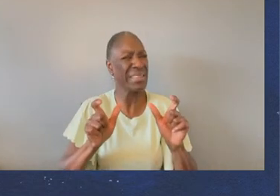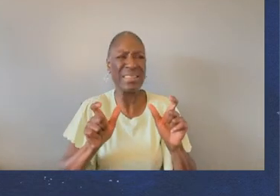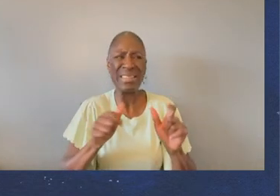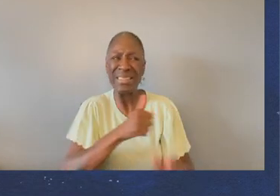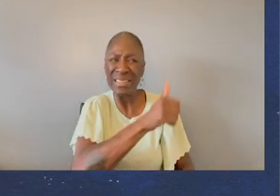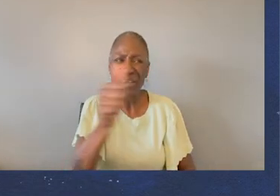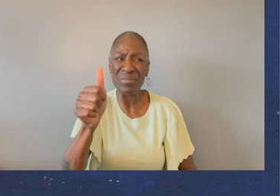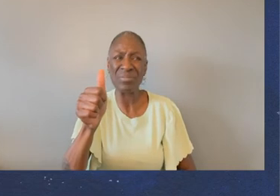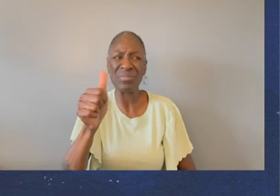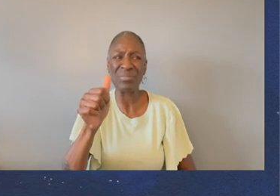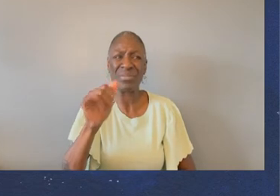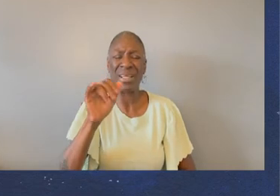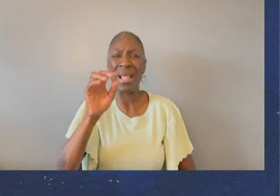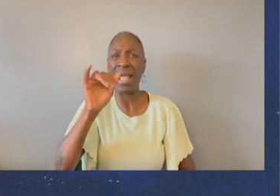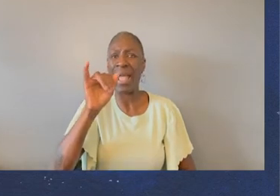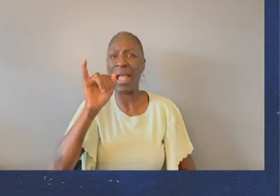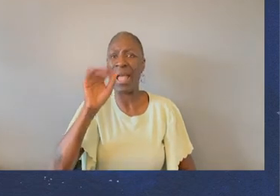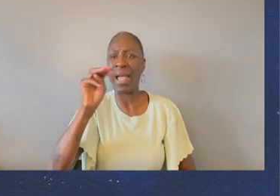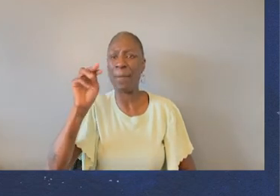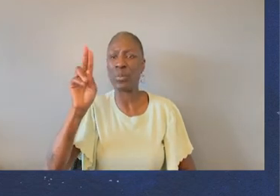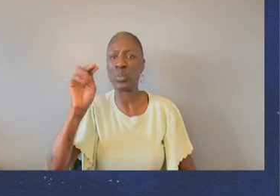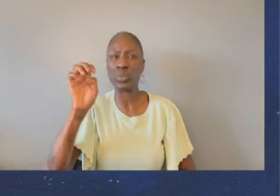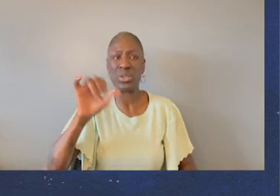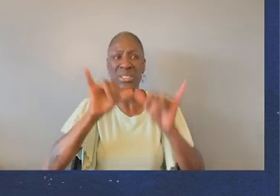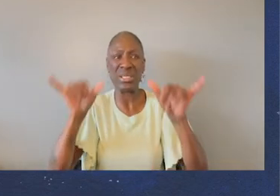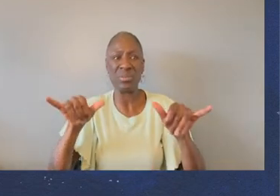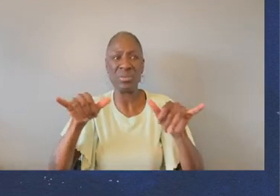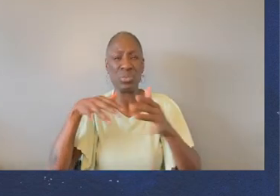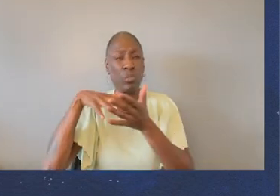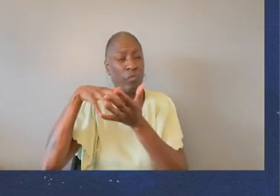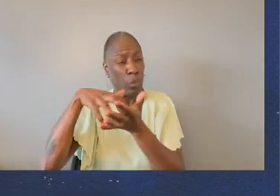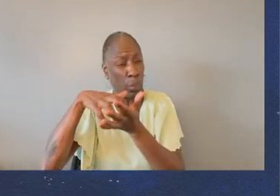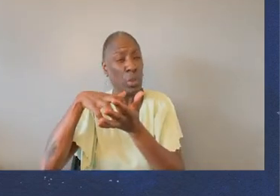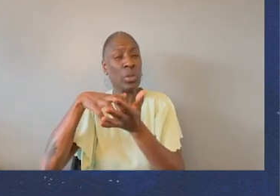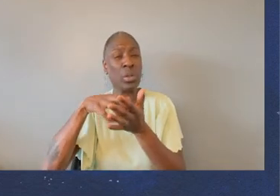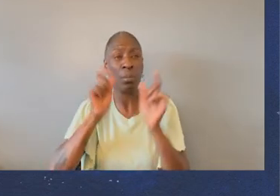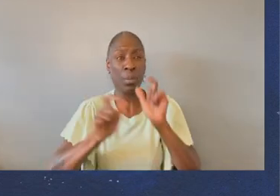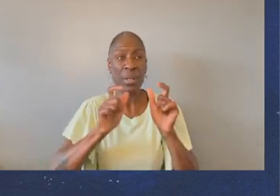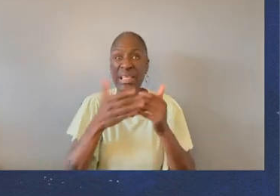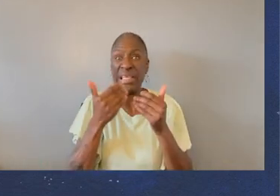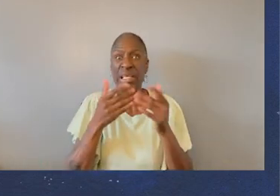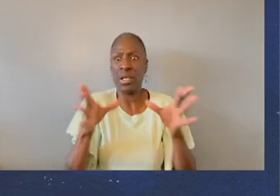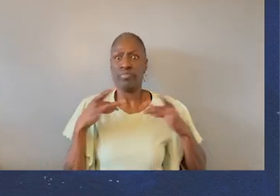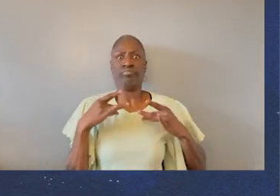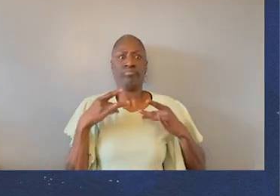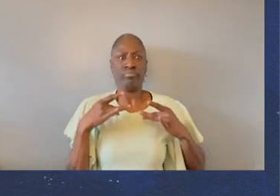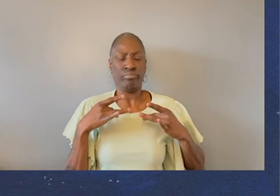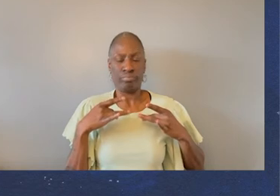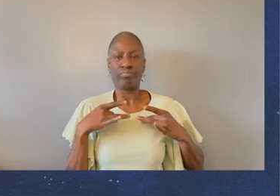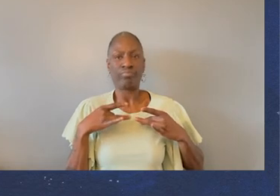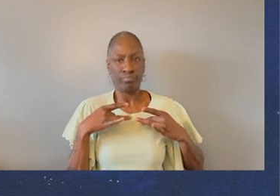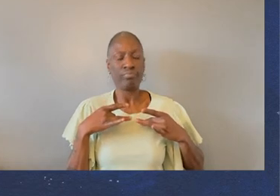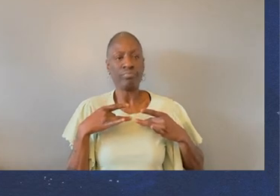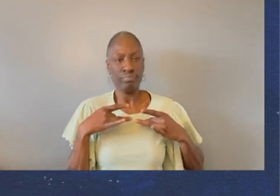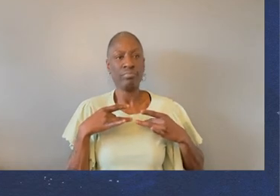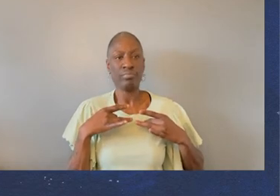There are immunocompromising people. There are people who get sick. There are people who have different conditions.